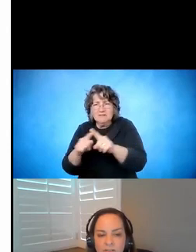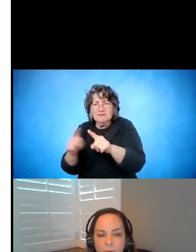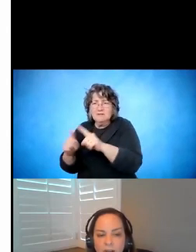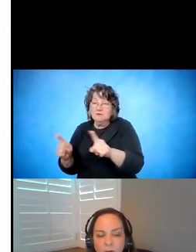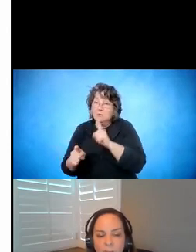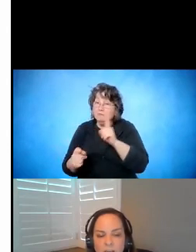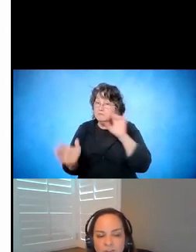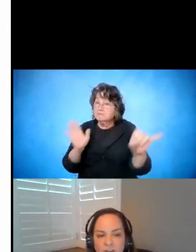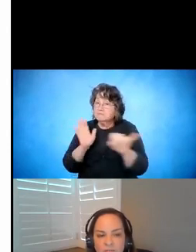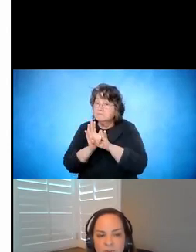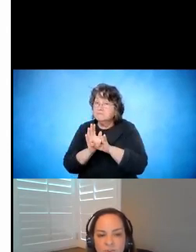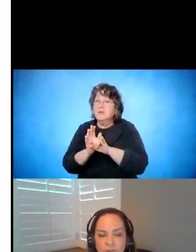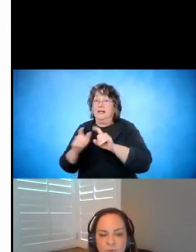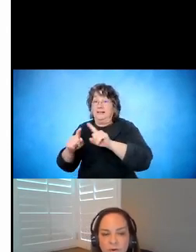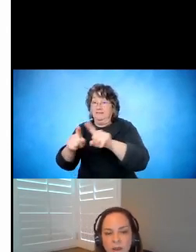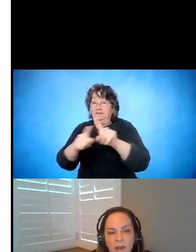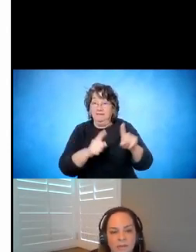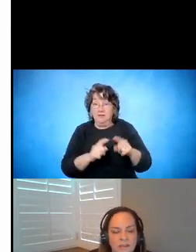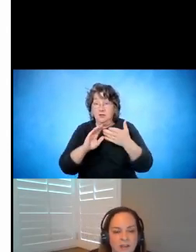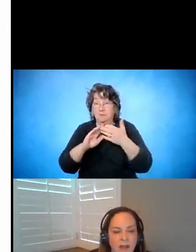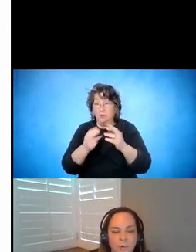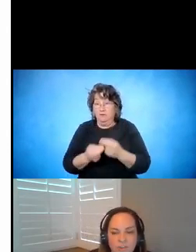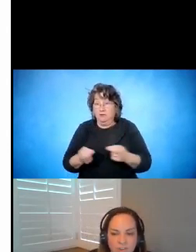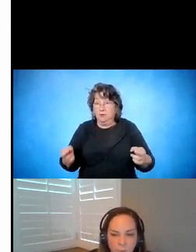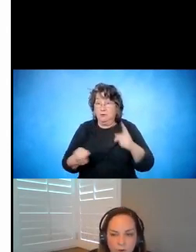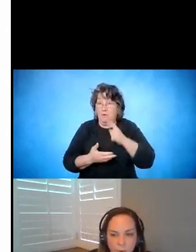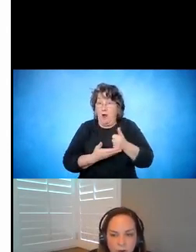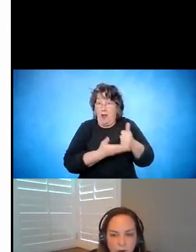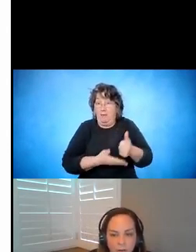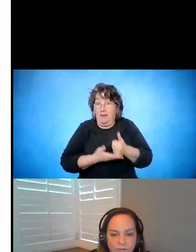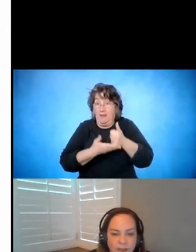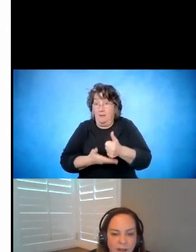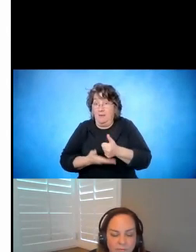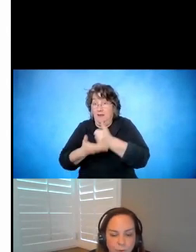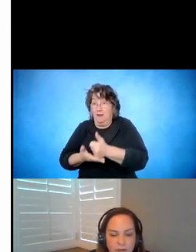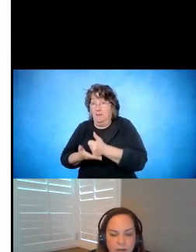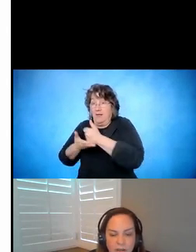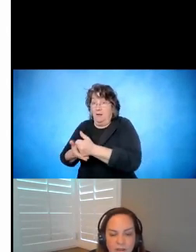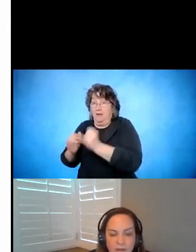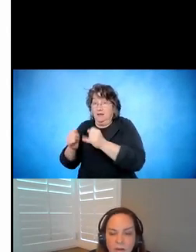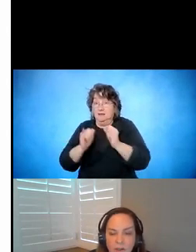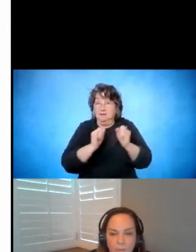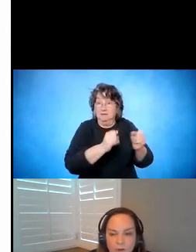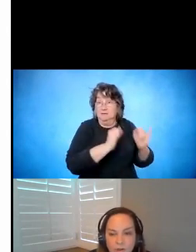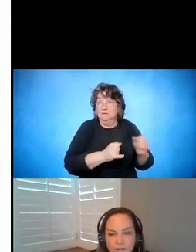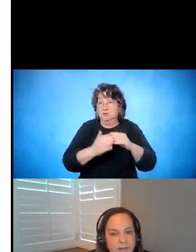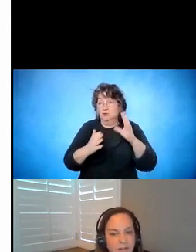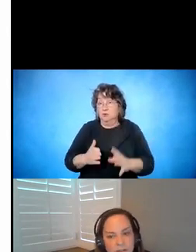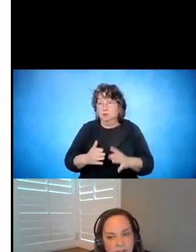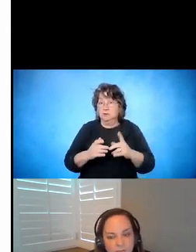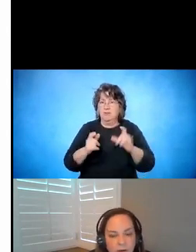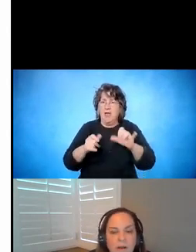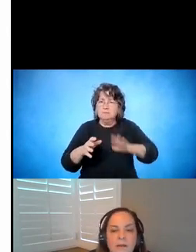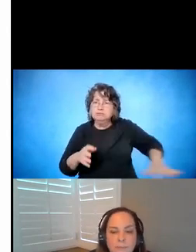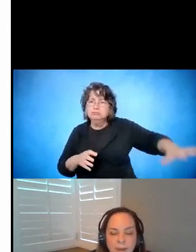community that would help each individual student. And these collaborations were going on all over California. And the community looked a little